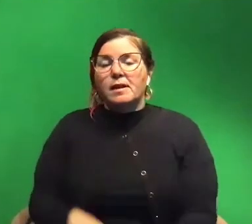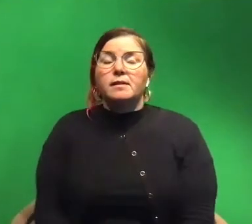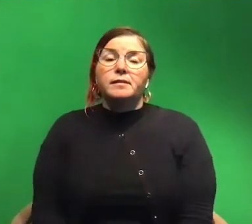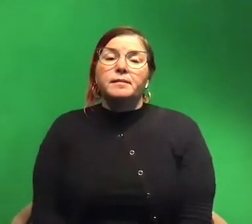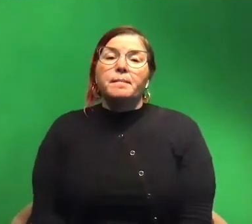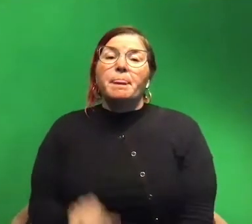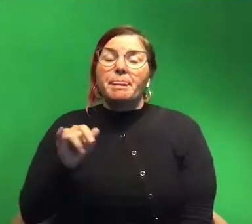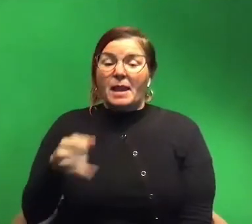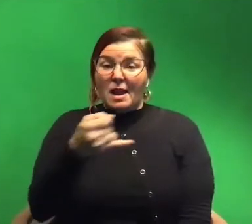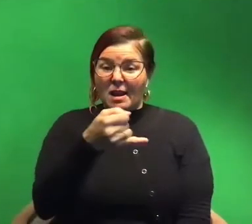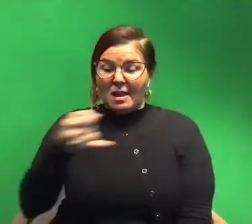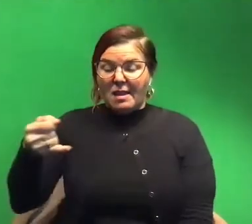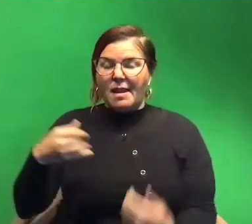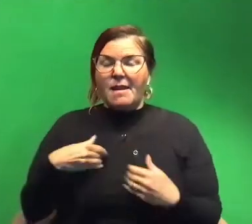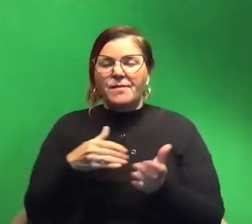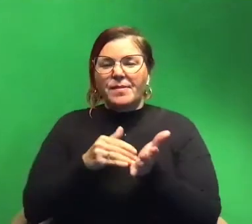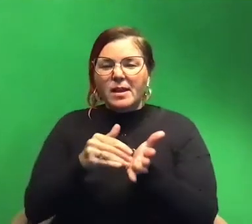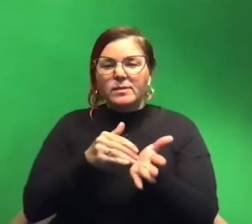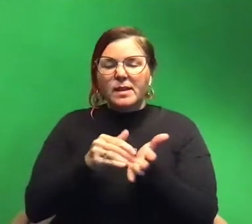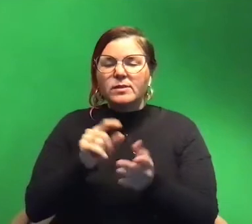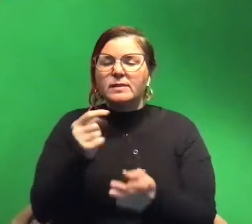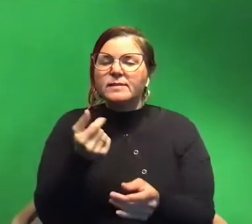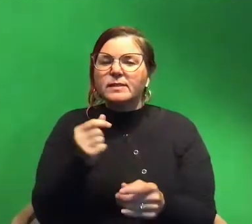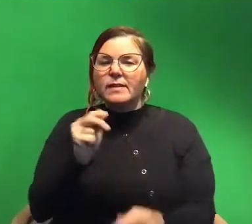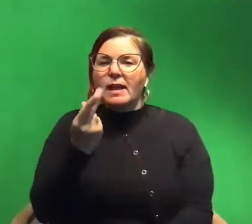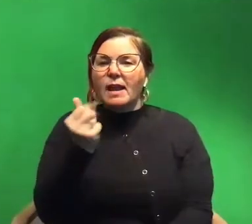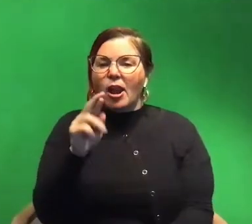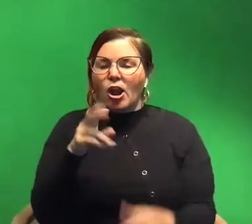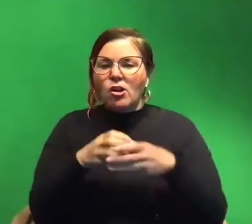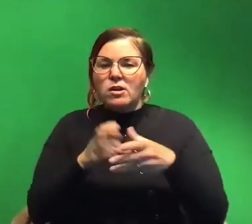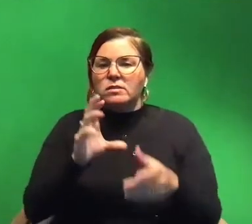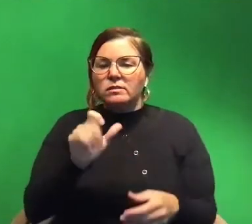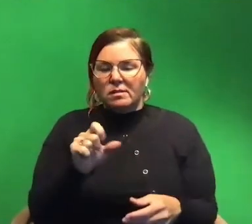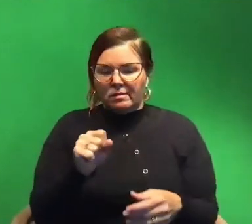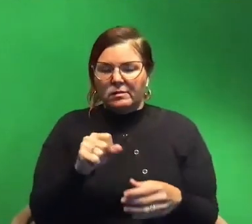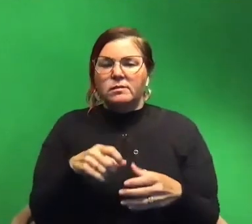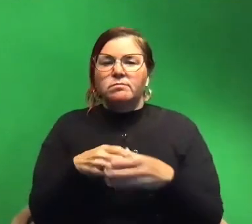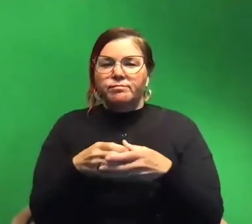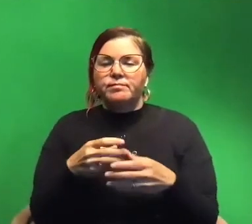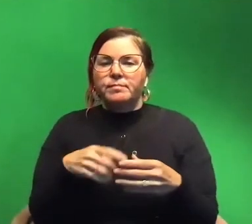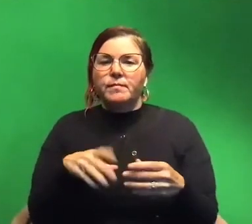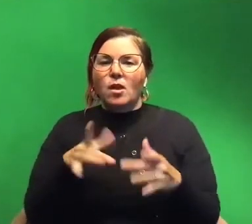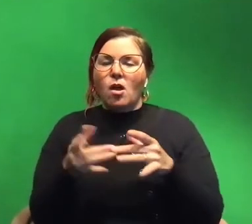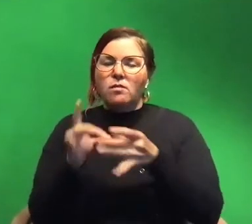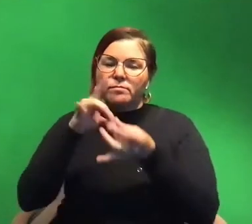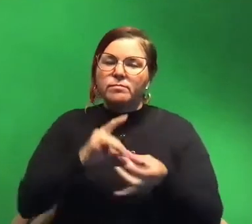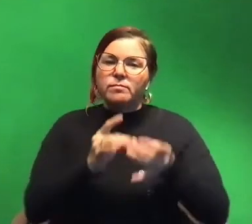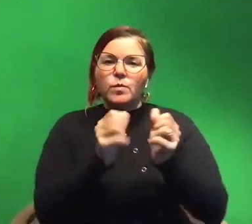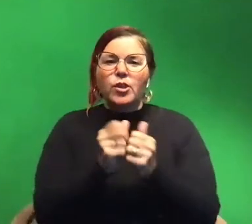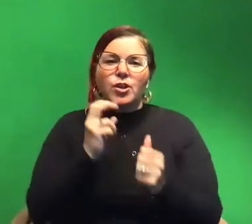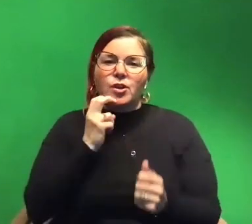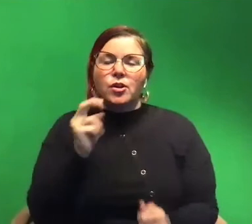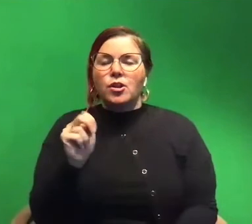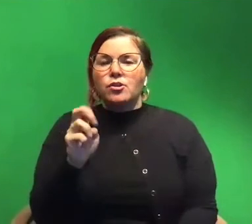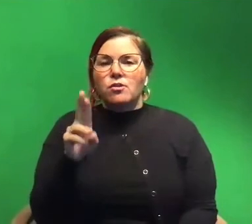lateral line are thousands of tiny little hair cells. And those hair cells are all connected to nerves. So when that hair